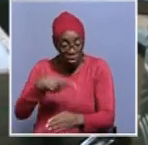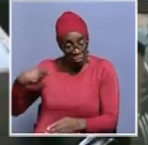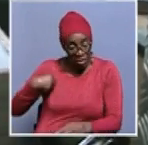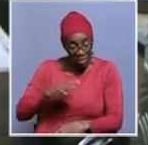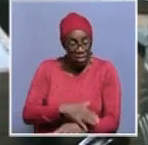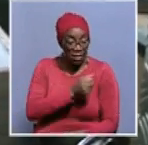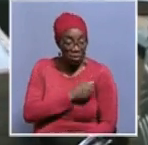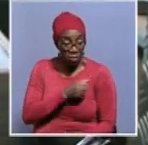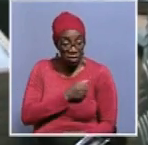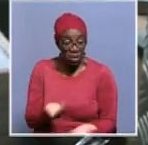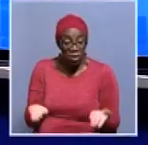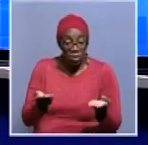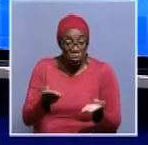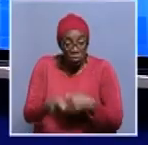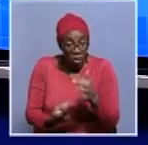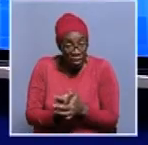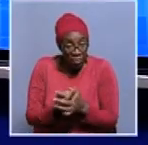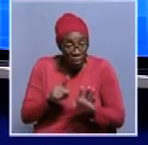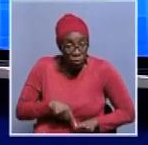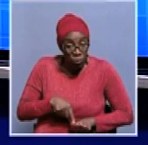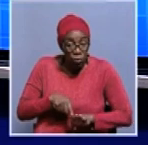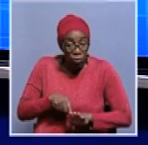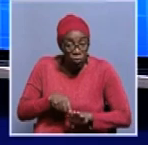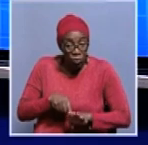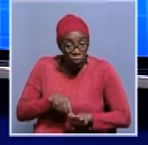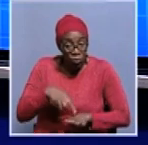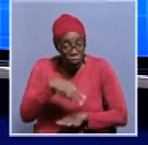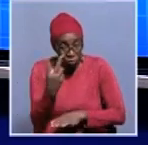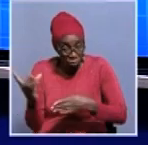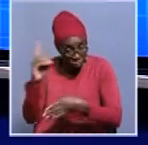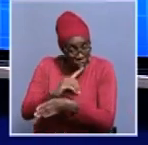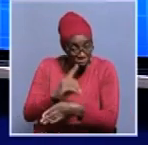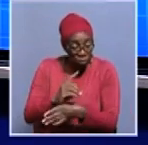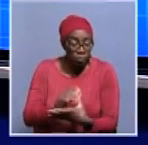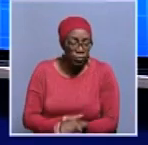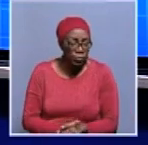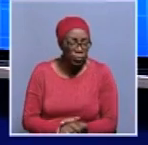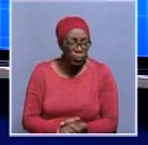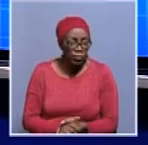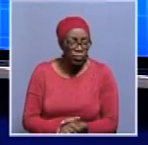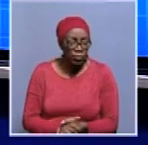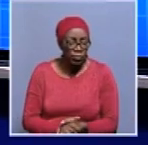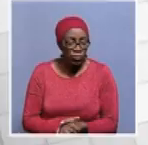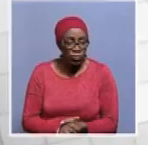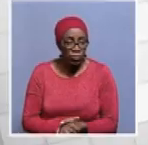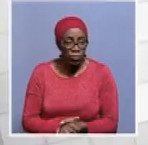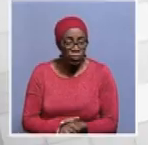you are asking uh it's a term that uh and